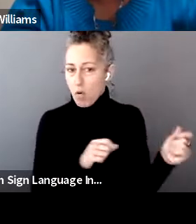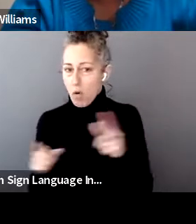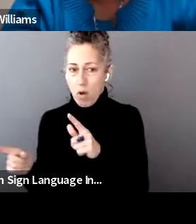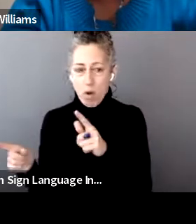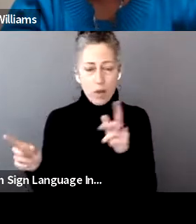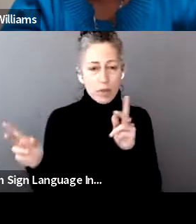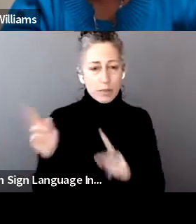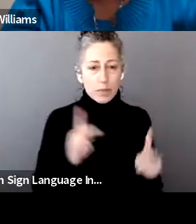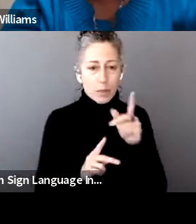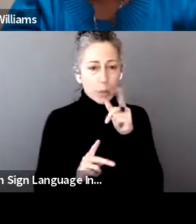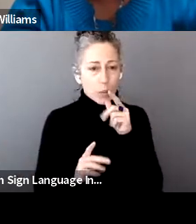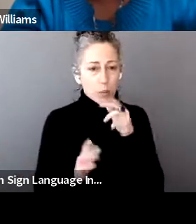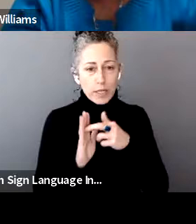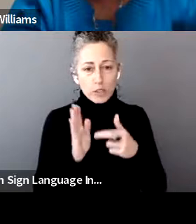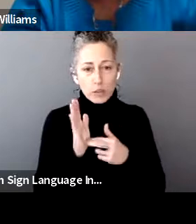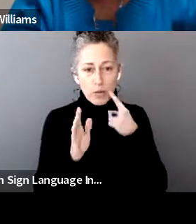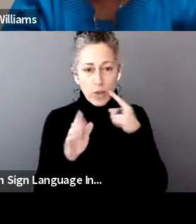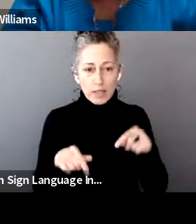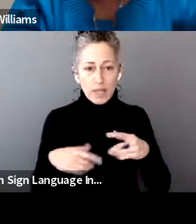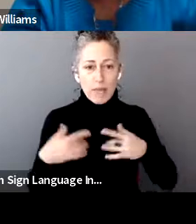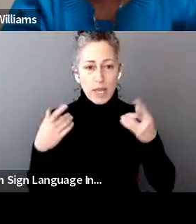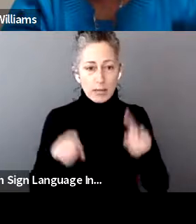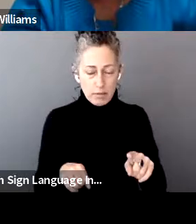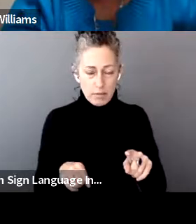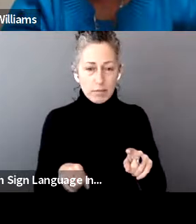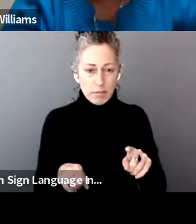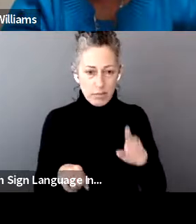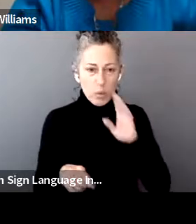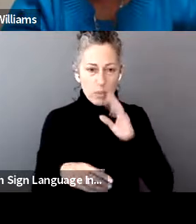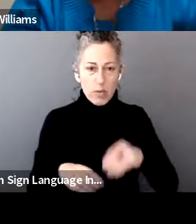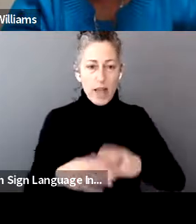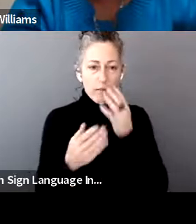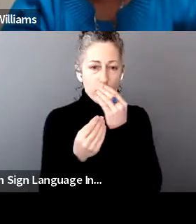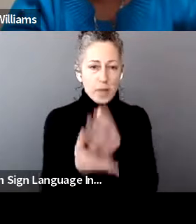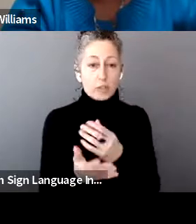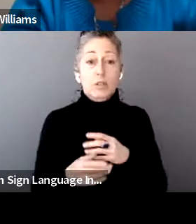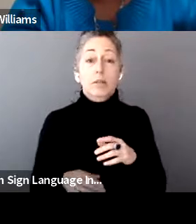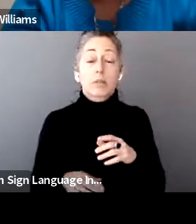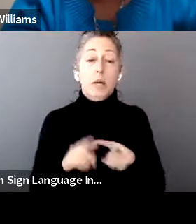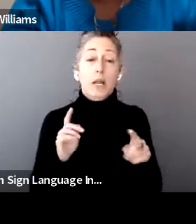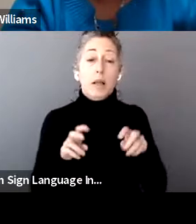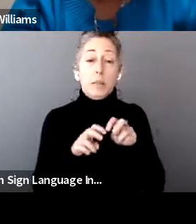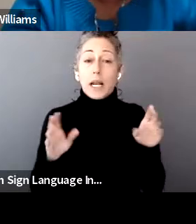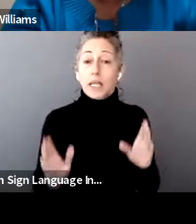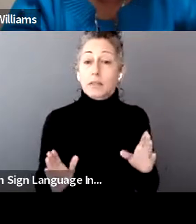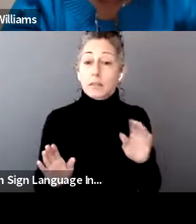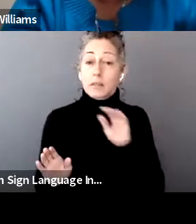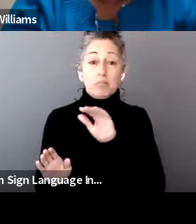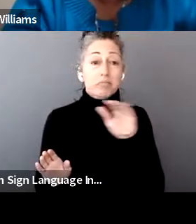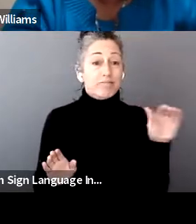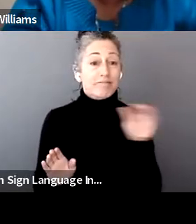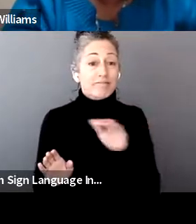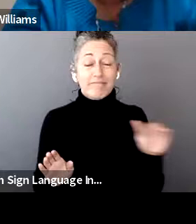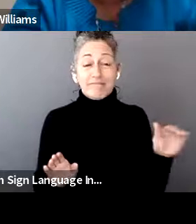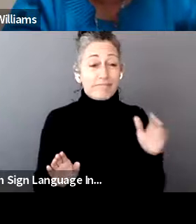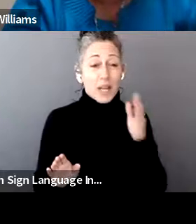did register for the event, we will provide that information to you. Um, but, um, panelists, I know you all have been, um,